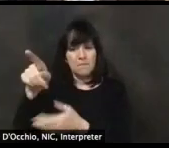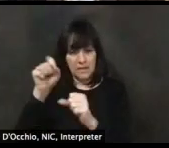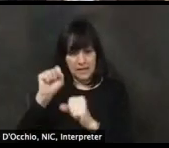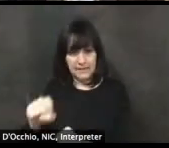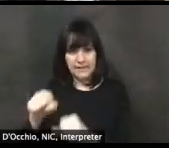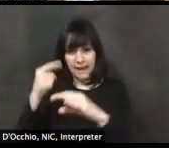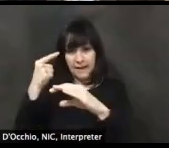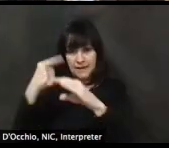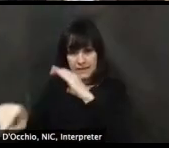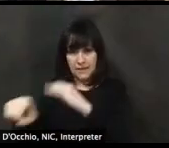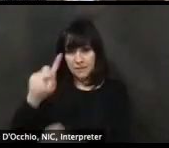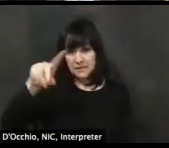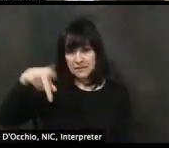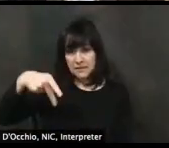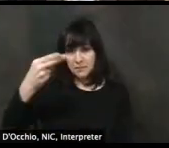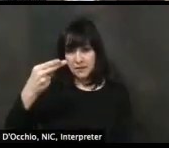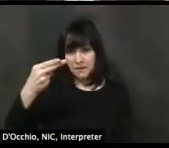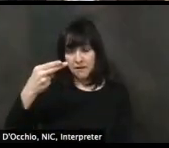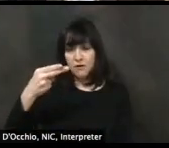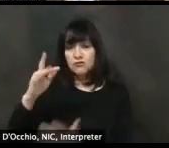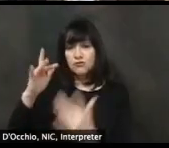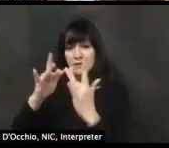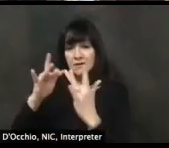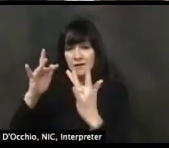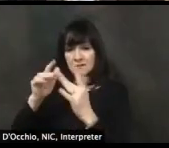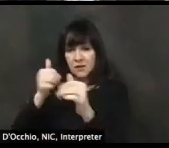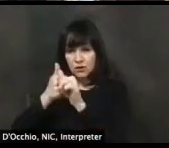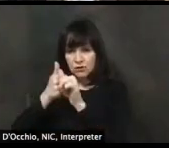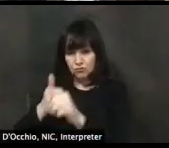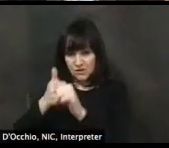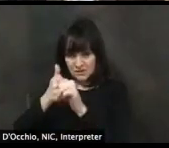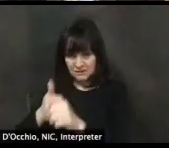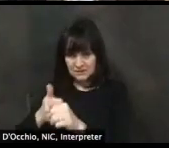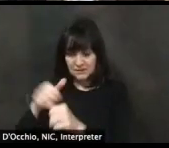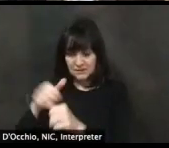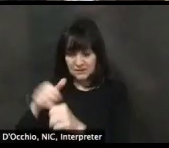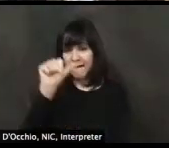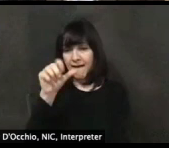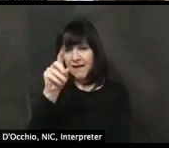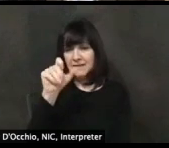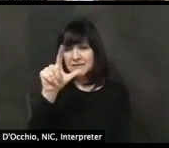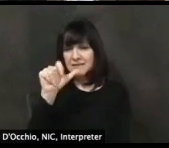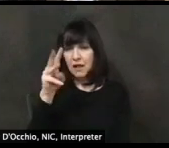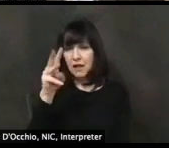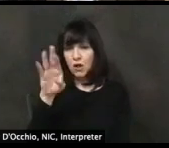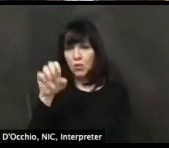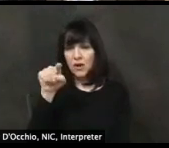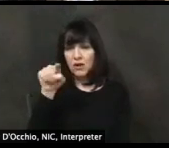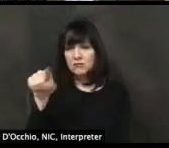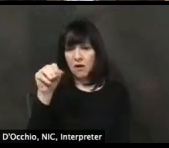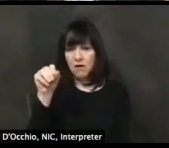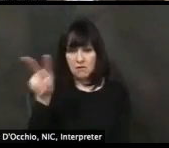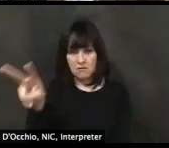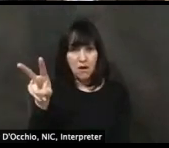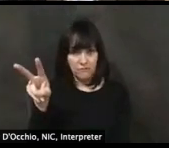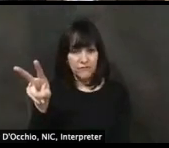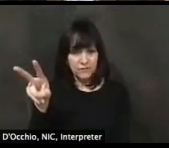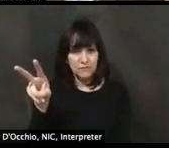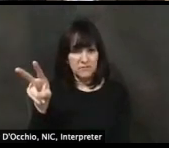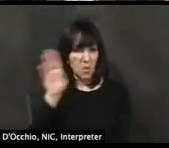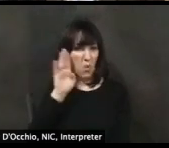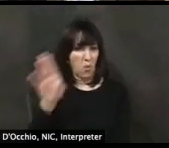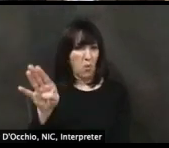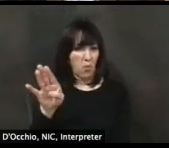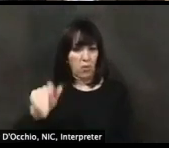dphcontactracingatdelaware.gov. Great. Thank you. be sure we can put that in the